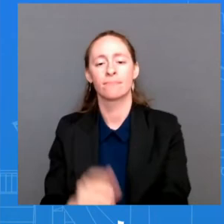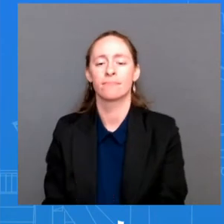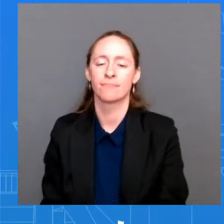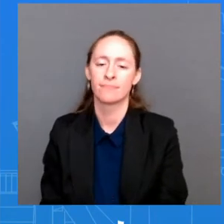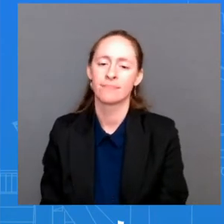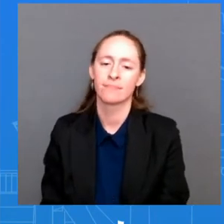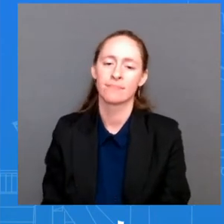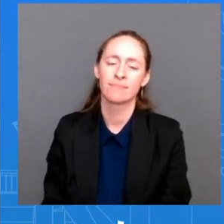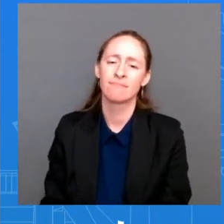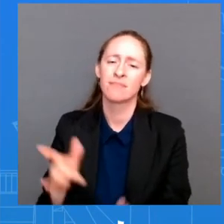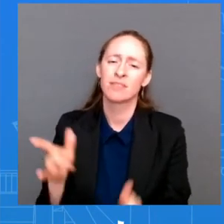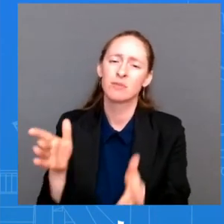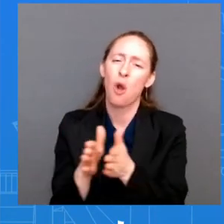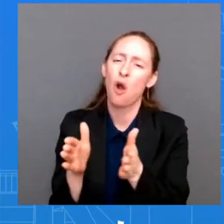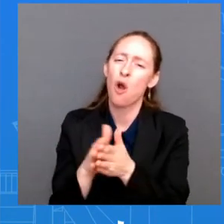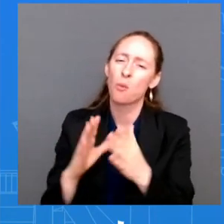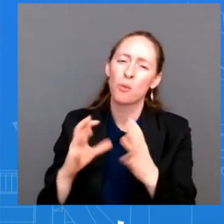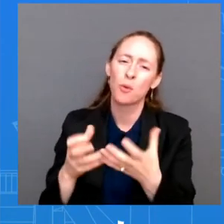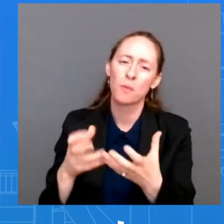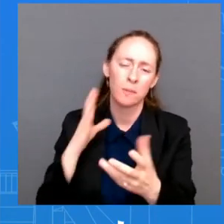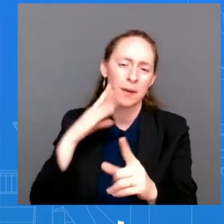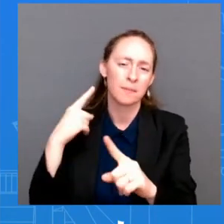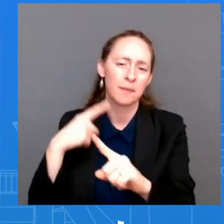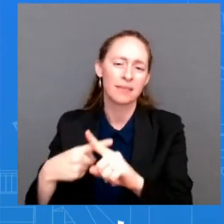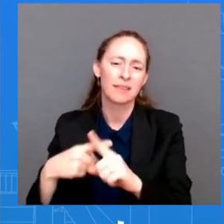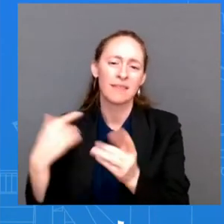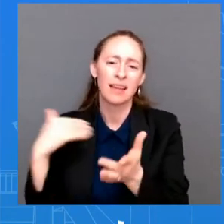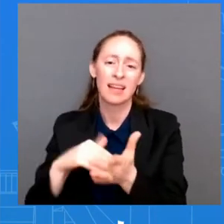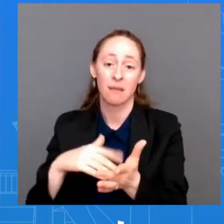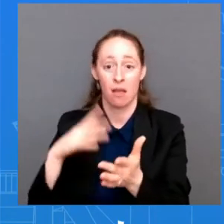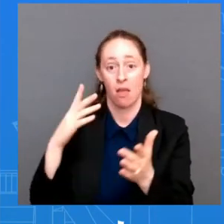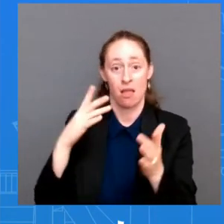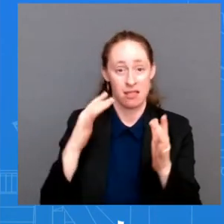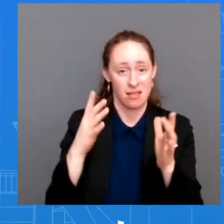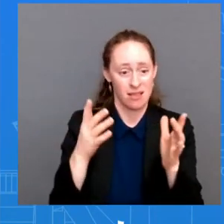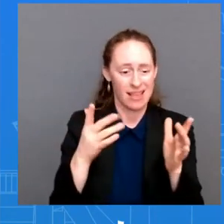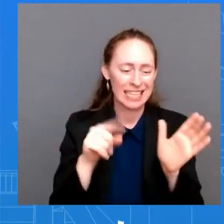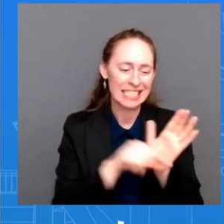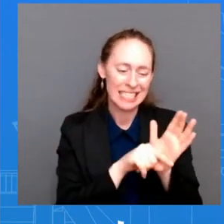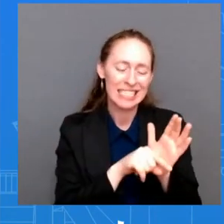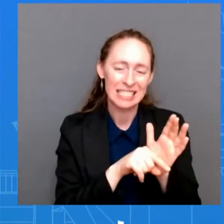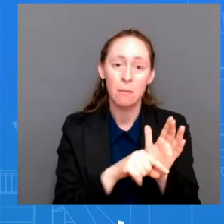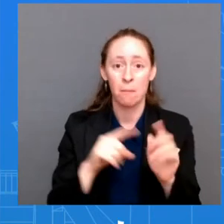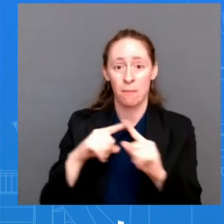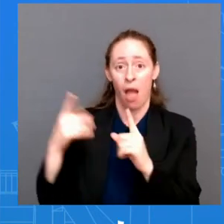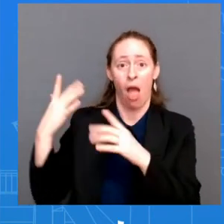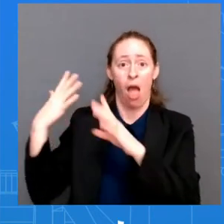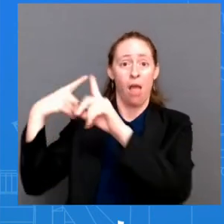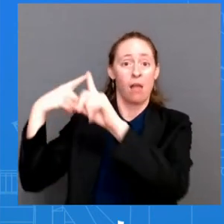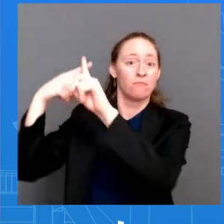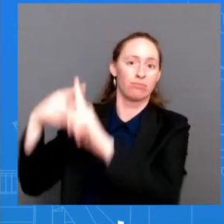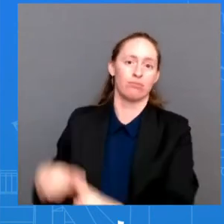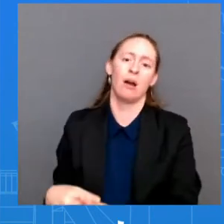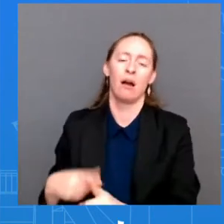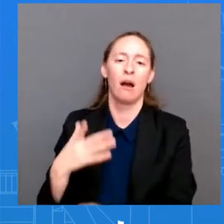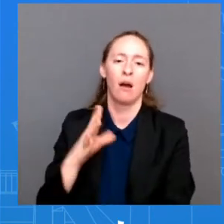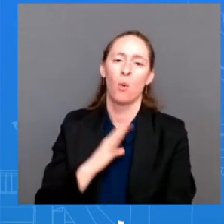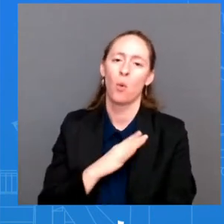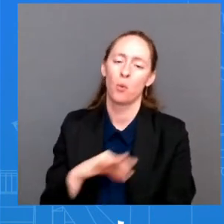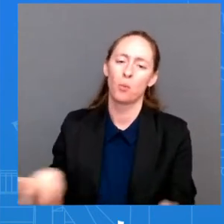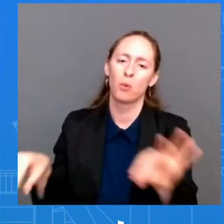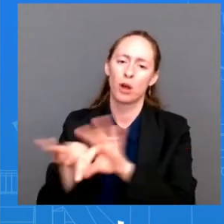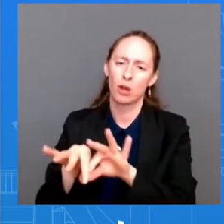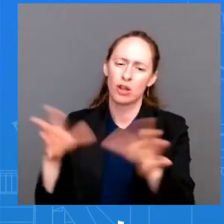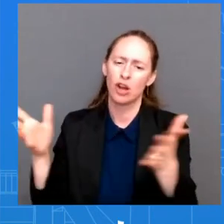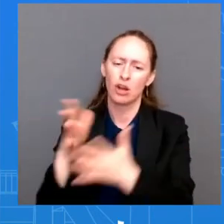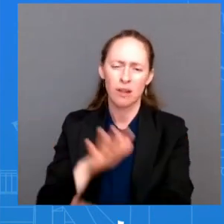outweighs that as we see it and so again you know we encourage americans out there who haven't fully get